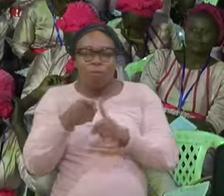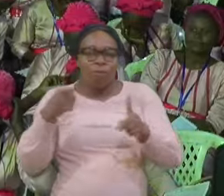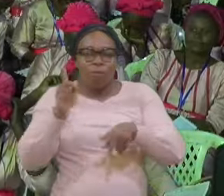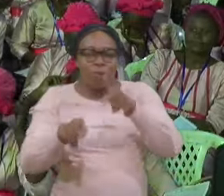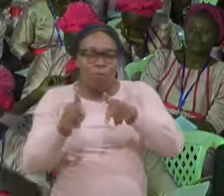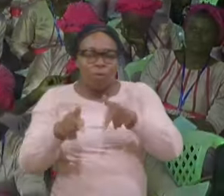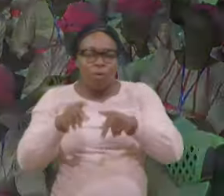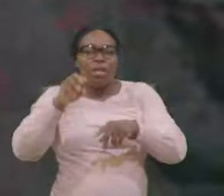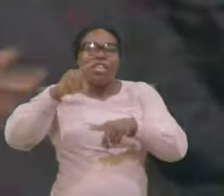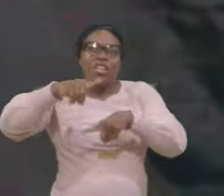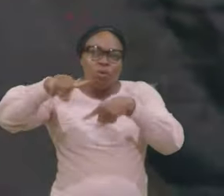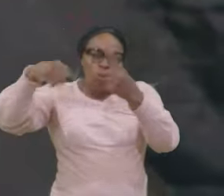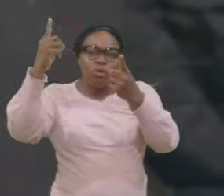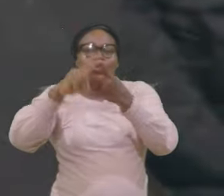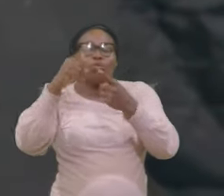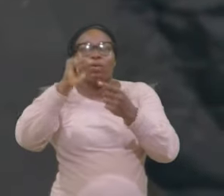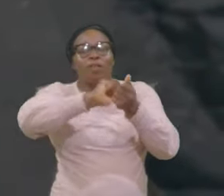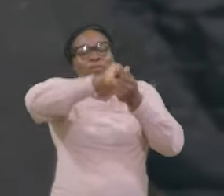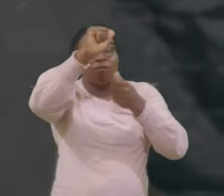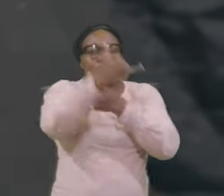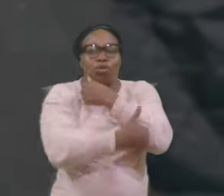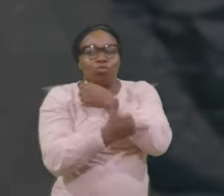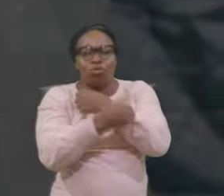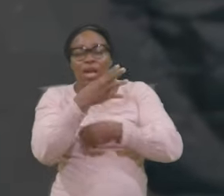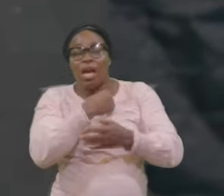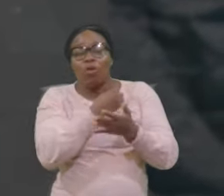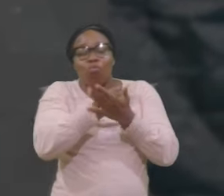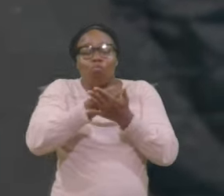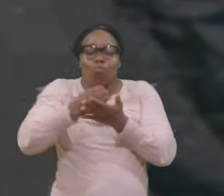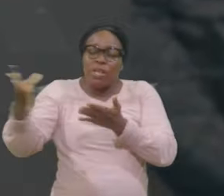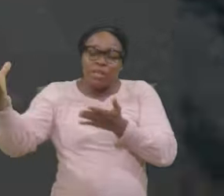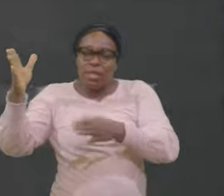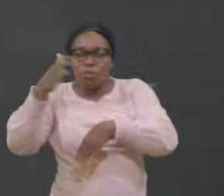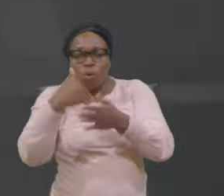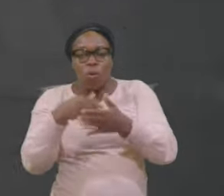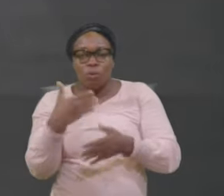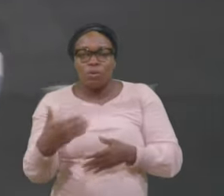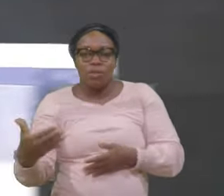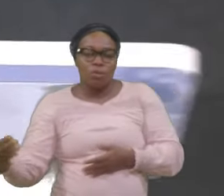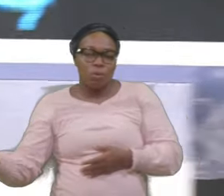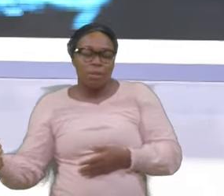And he Wasted All the Substance With